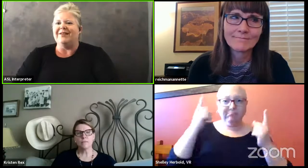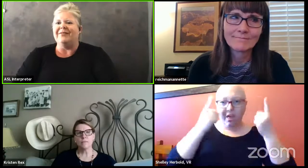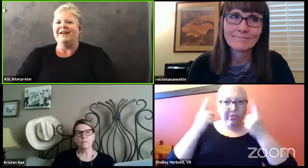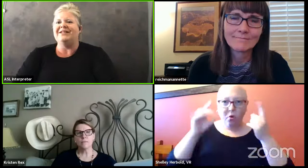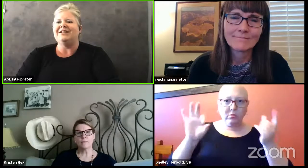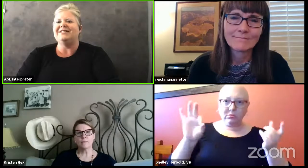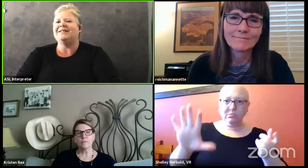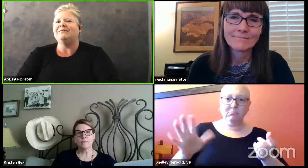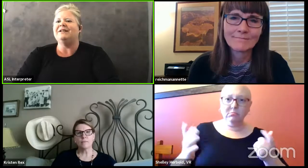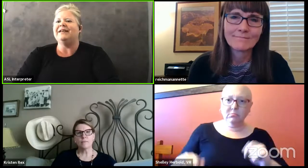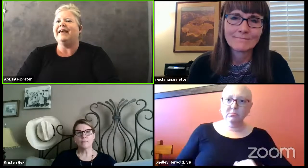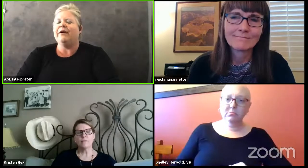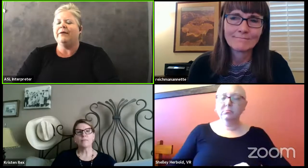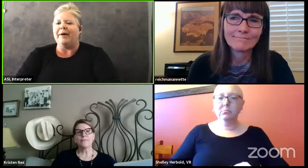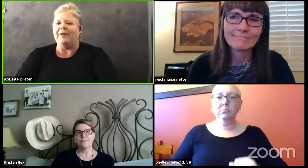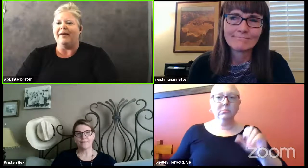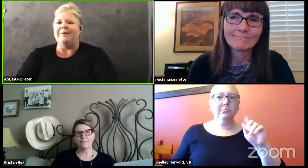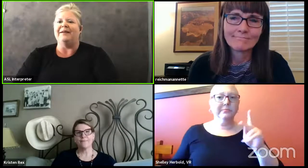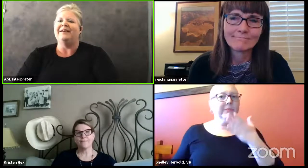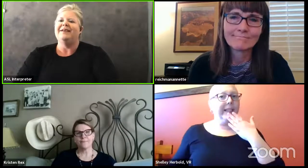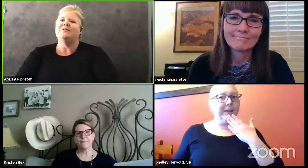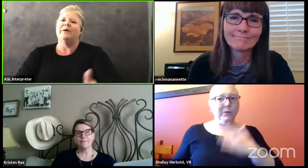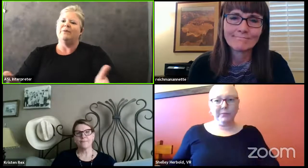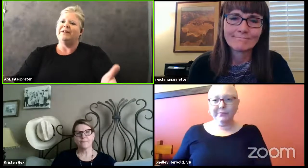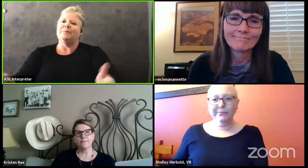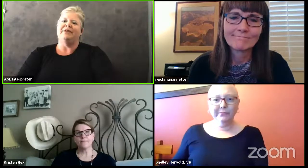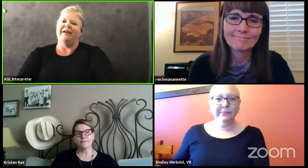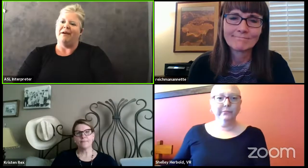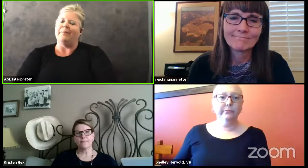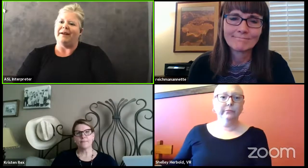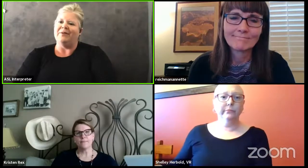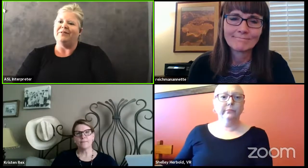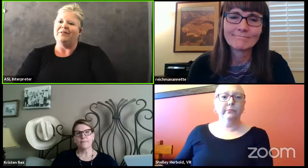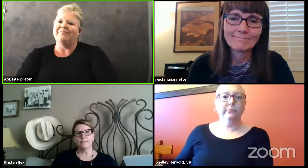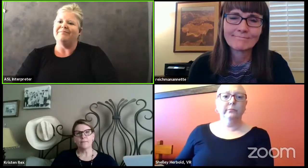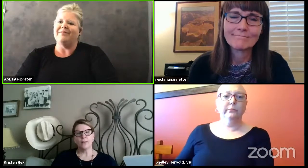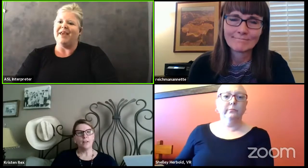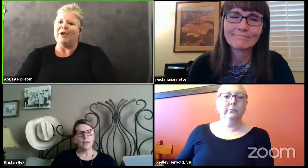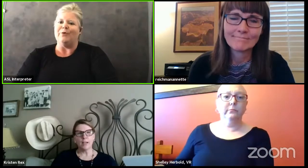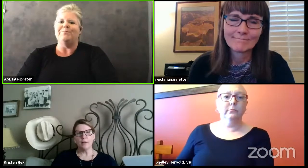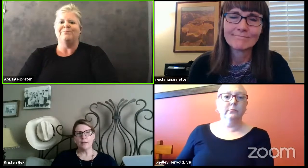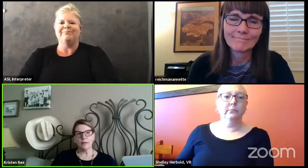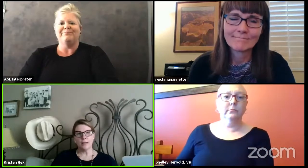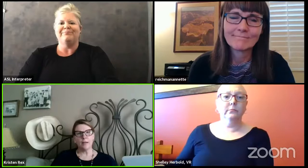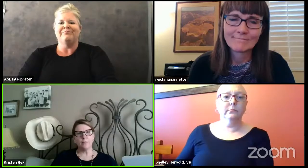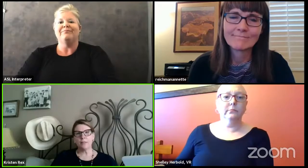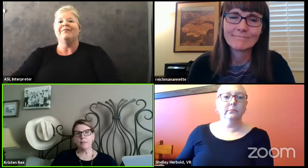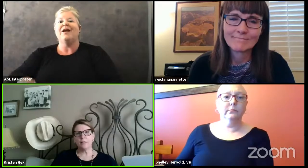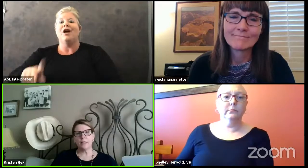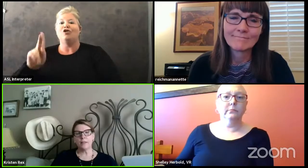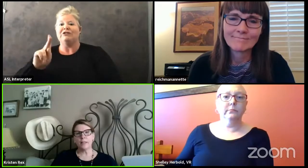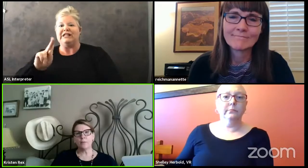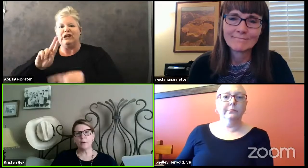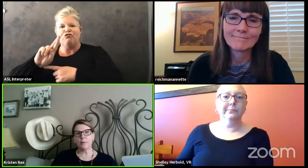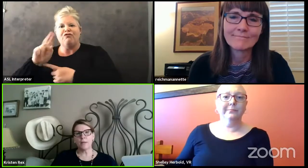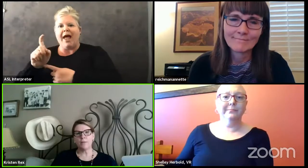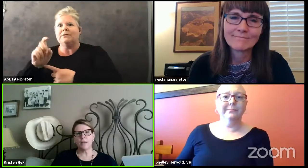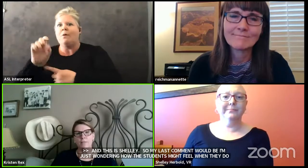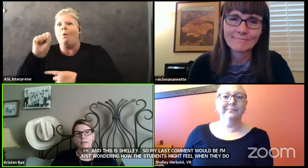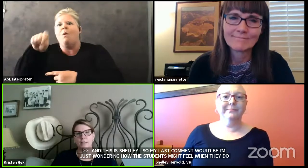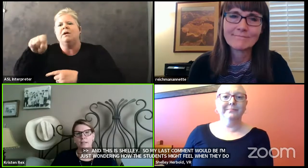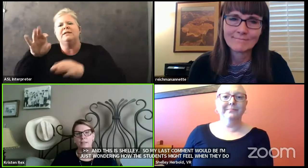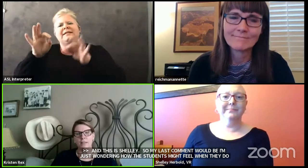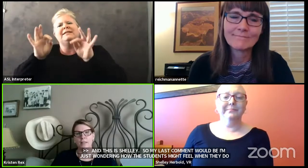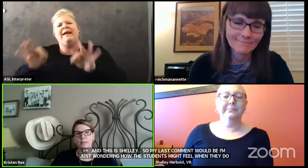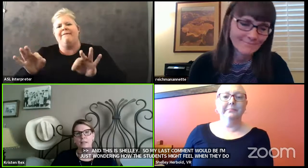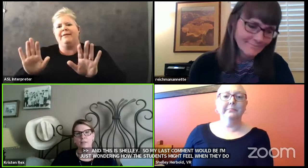sensitive, I just really care about them. And so I wanted to put that comment out there. Thank you. absolutely. And that's why we have